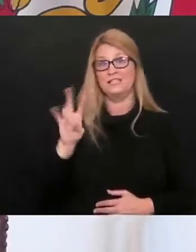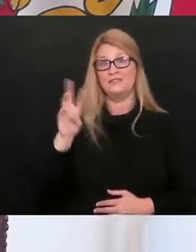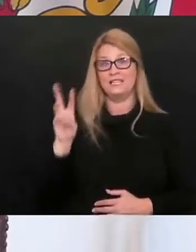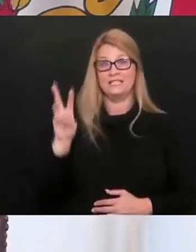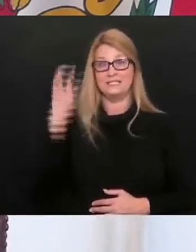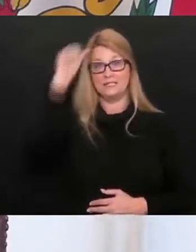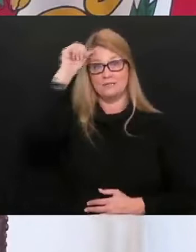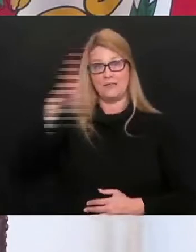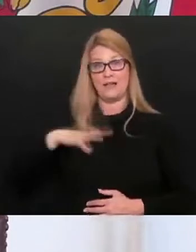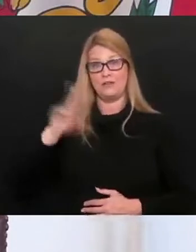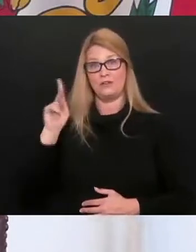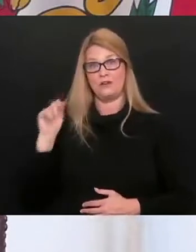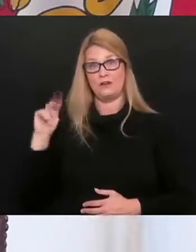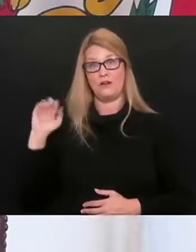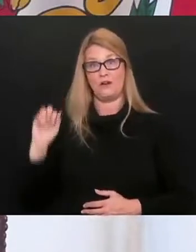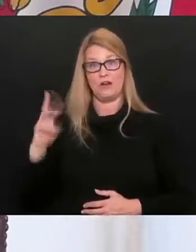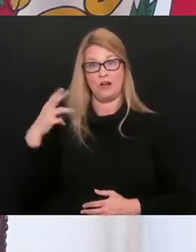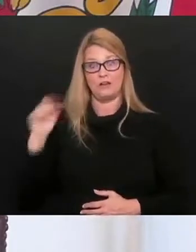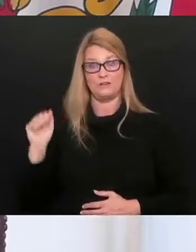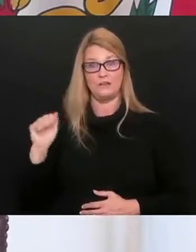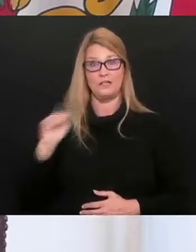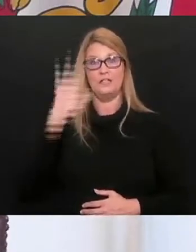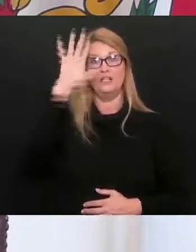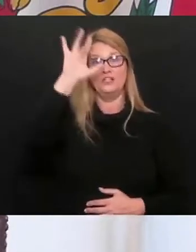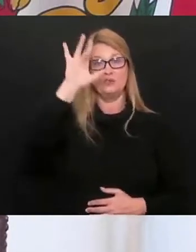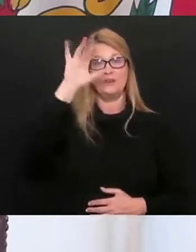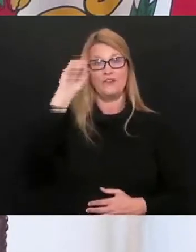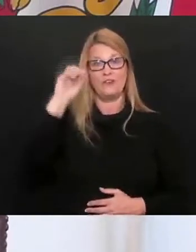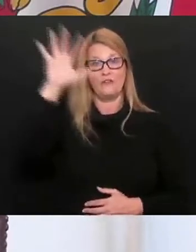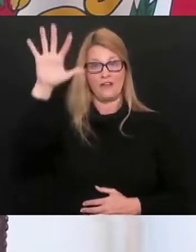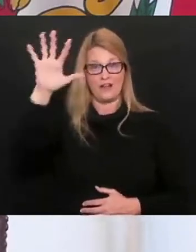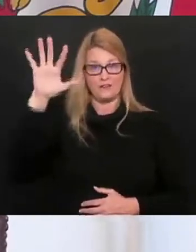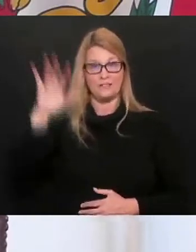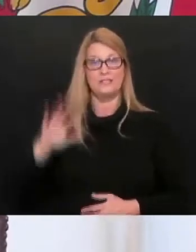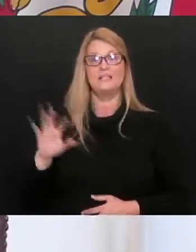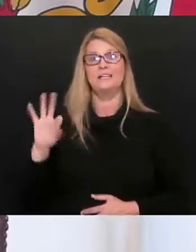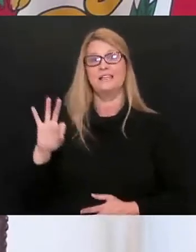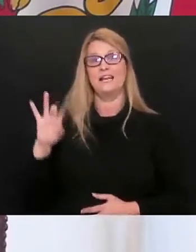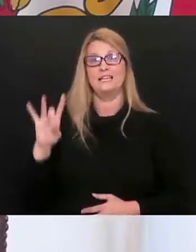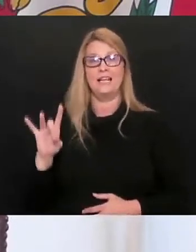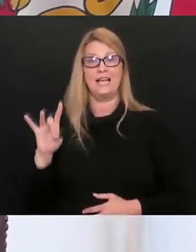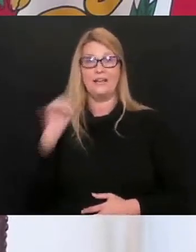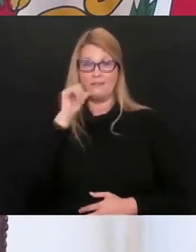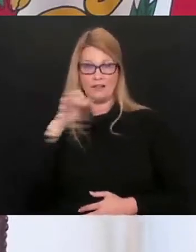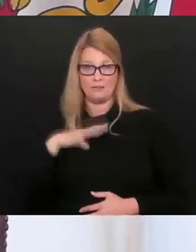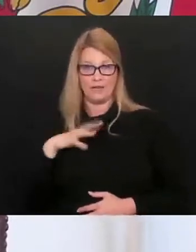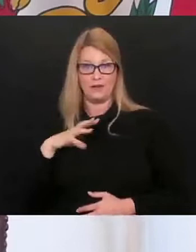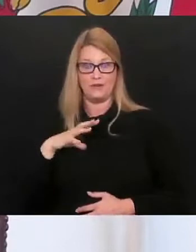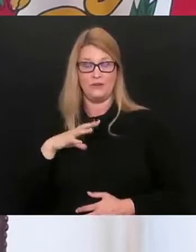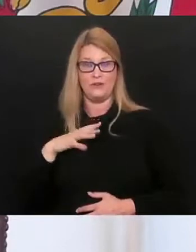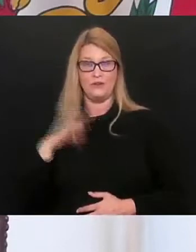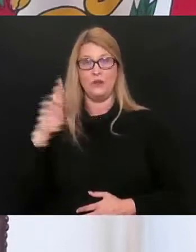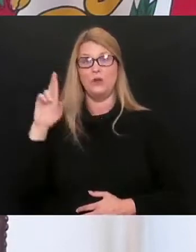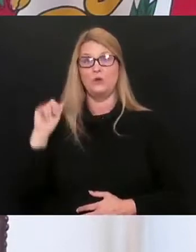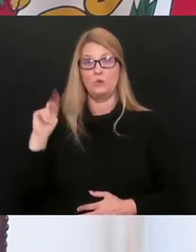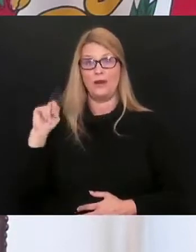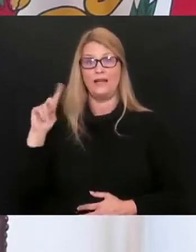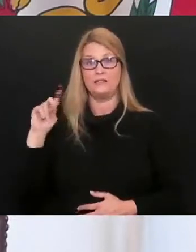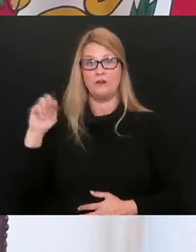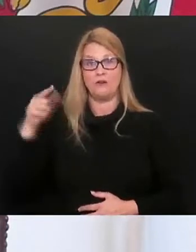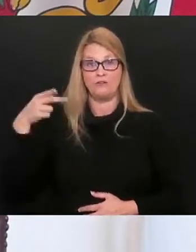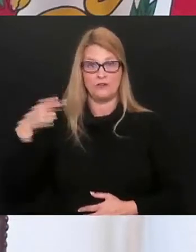-year-old male from Kanawha County. Our 2,505th death is a 98-year-old female from Randolph County.